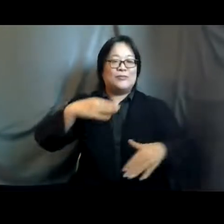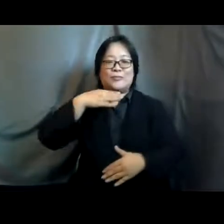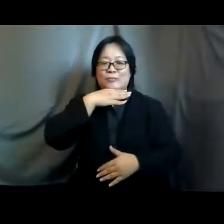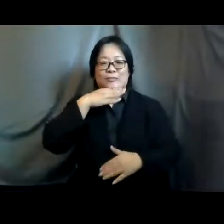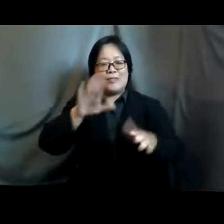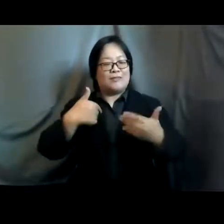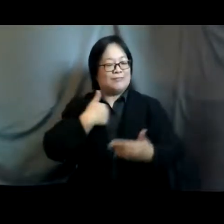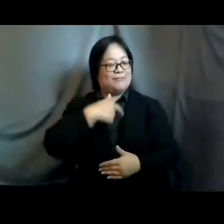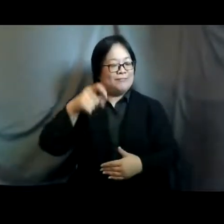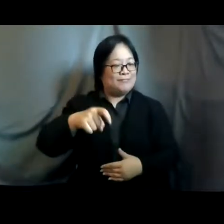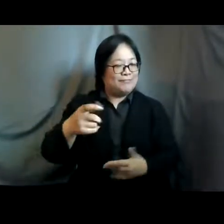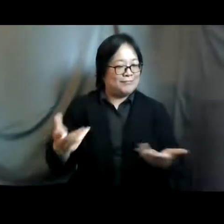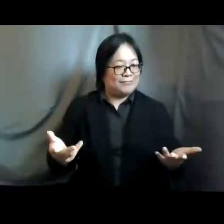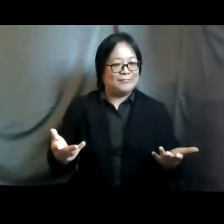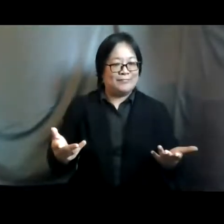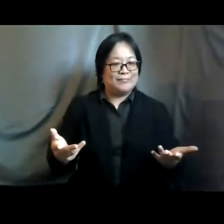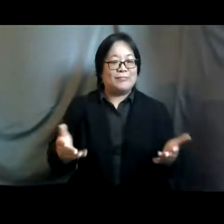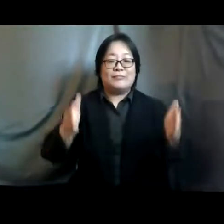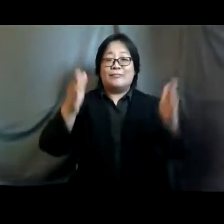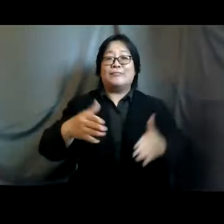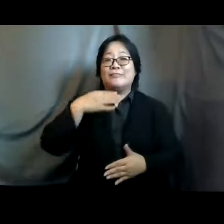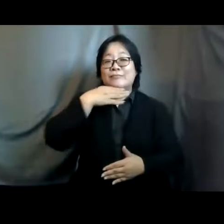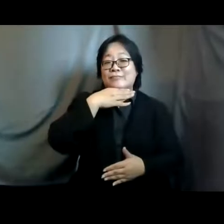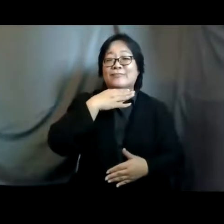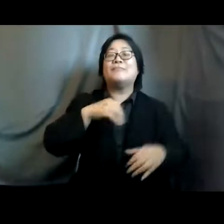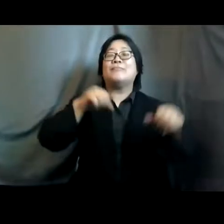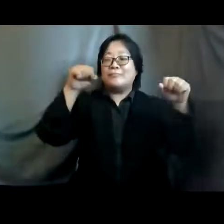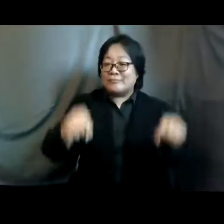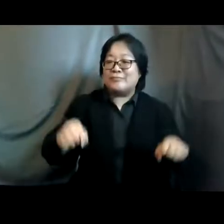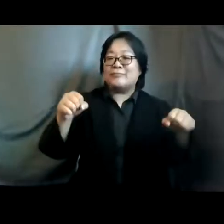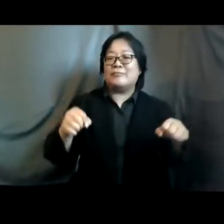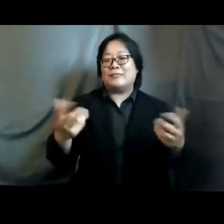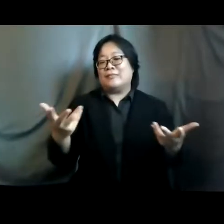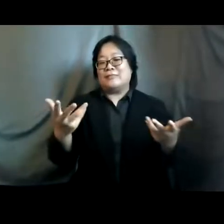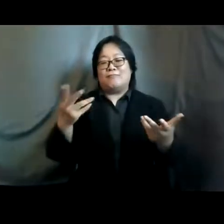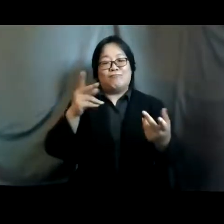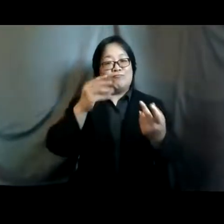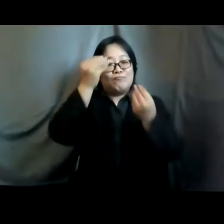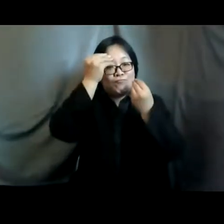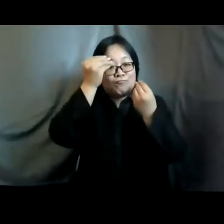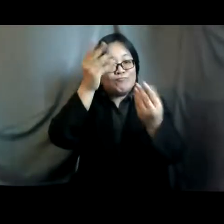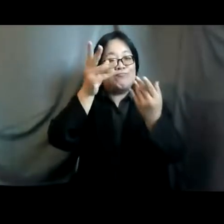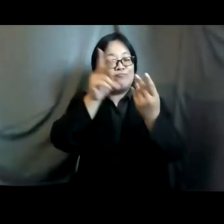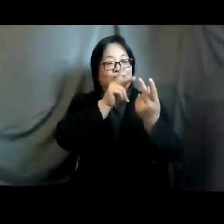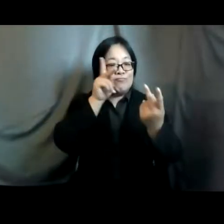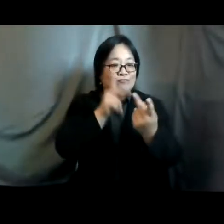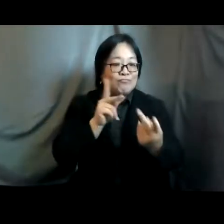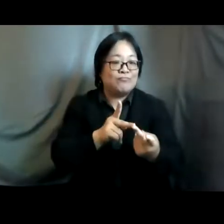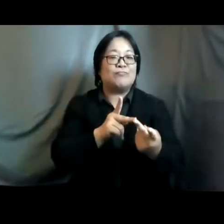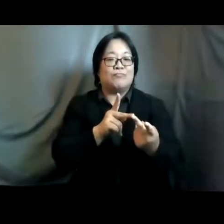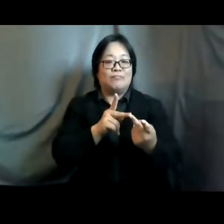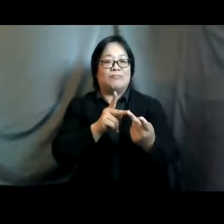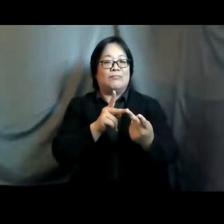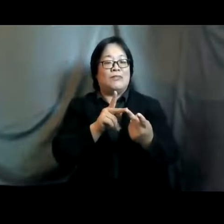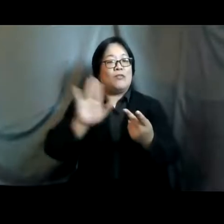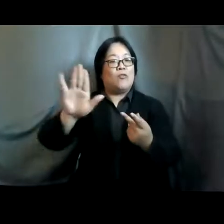ensure that uh young people are able to get the correct and accurate information early on in their lives